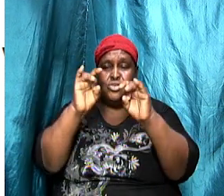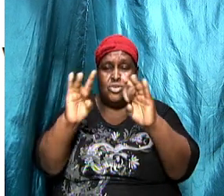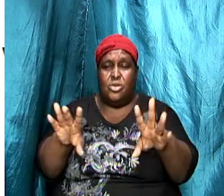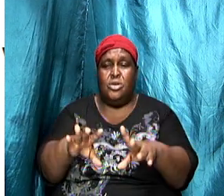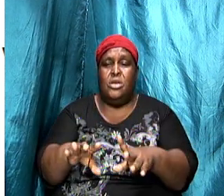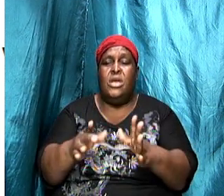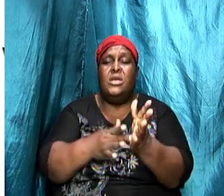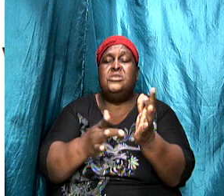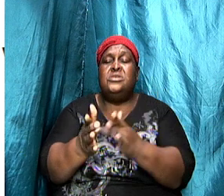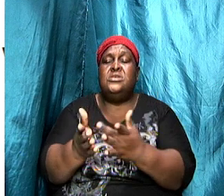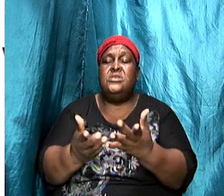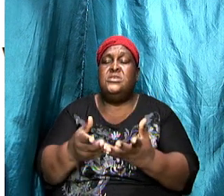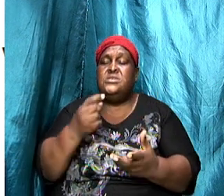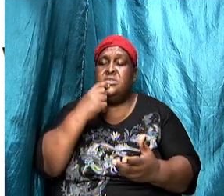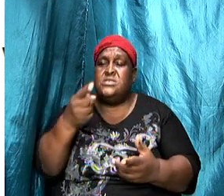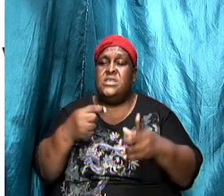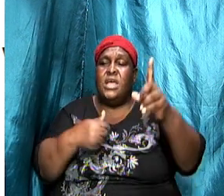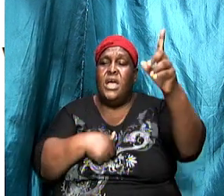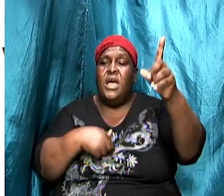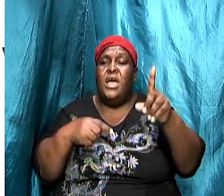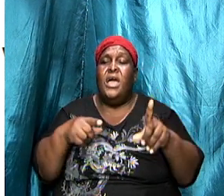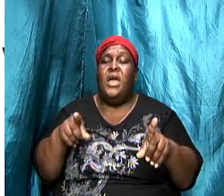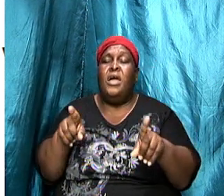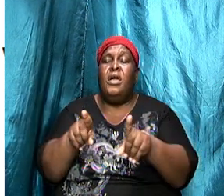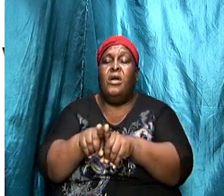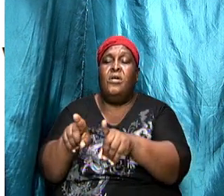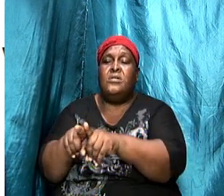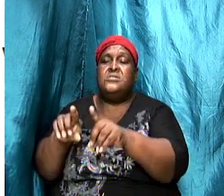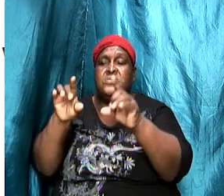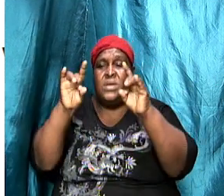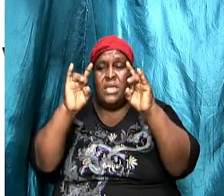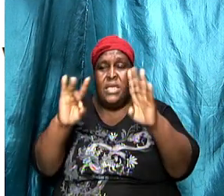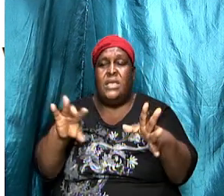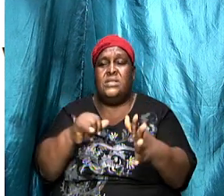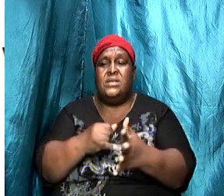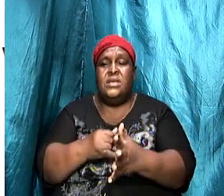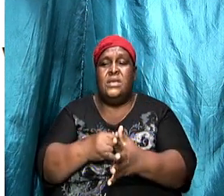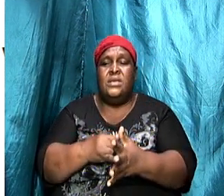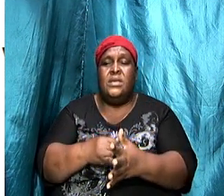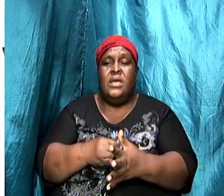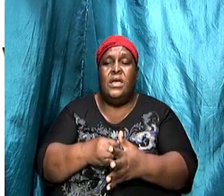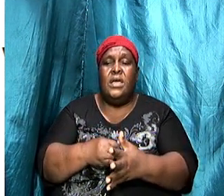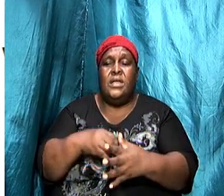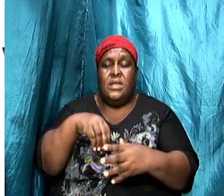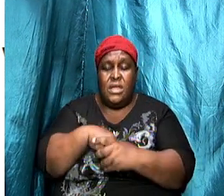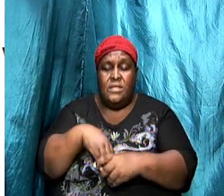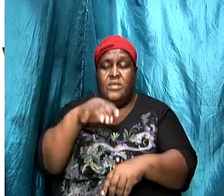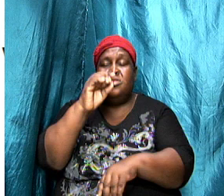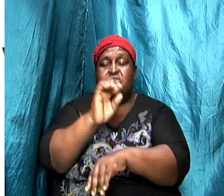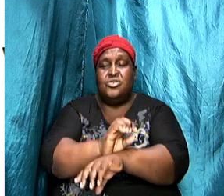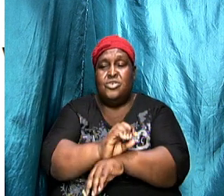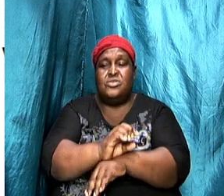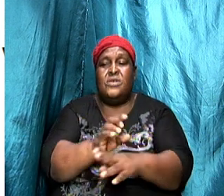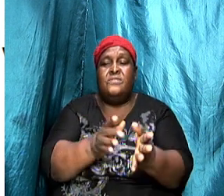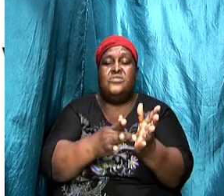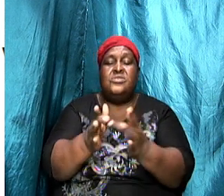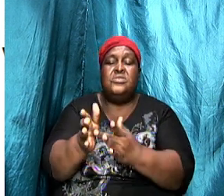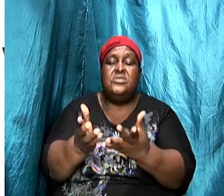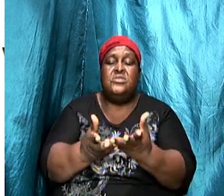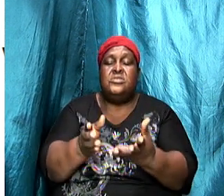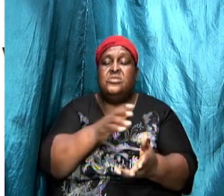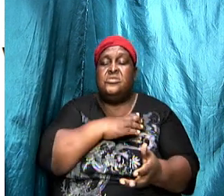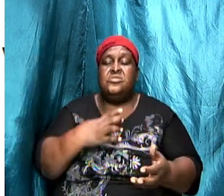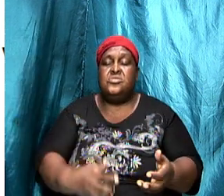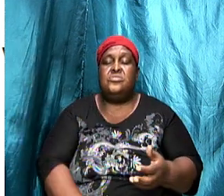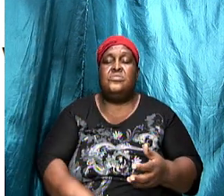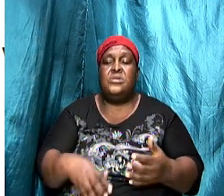also hate it and if in the church of Jesus Christ today there is that move to